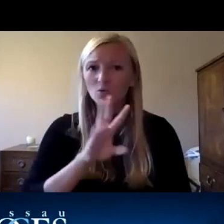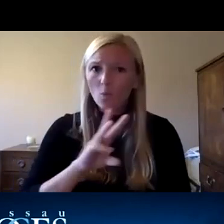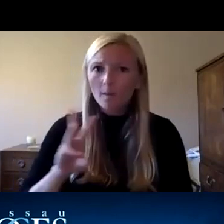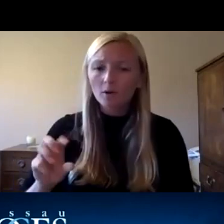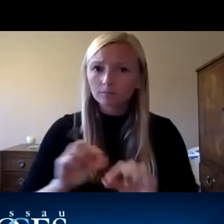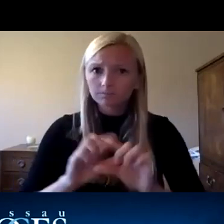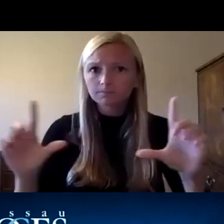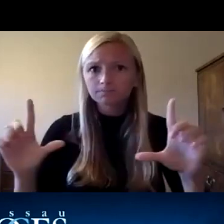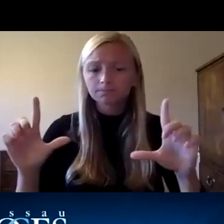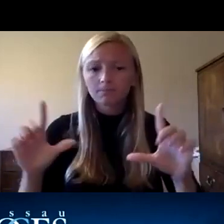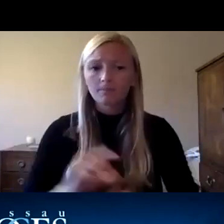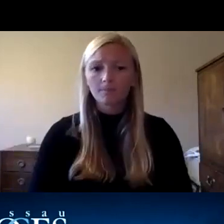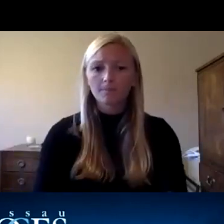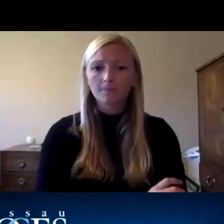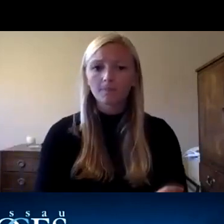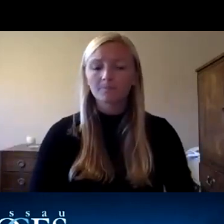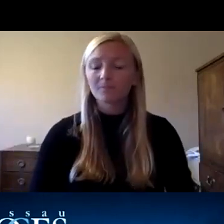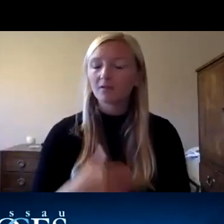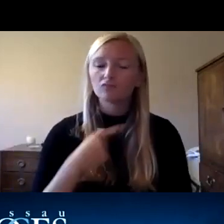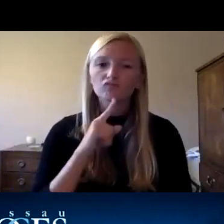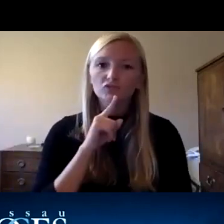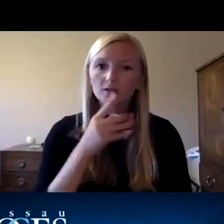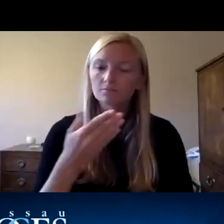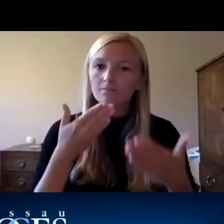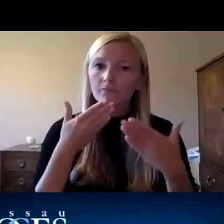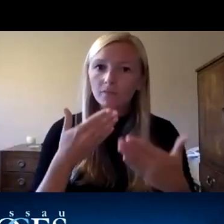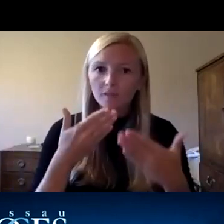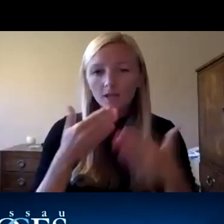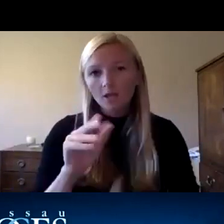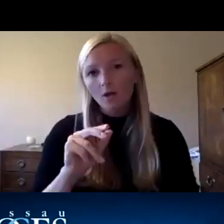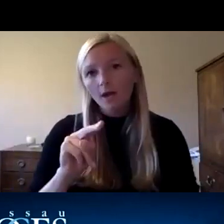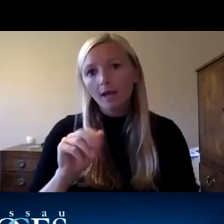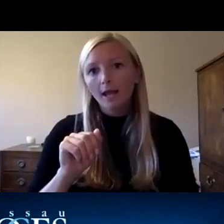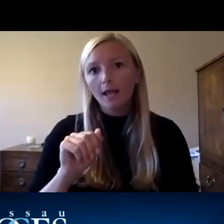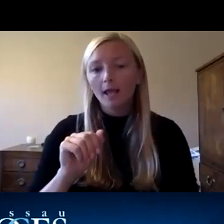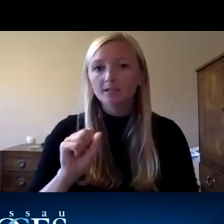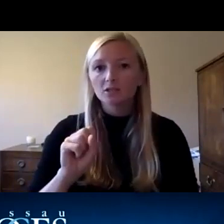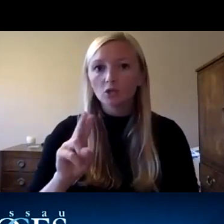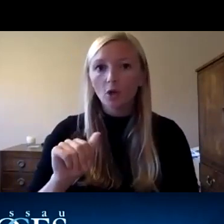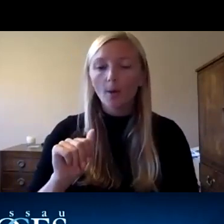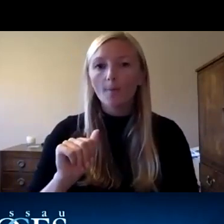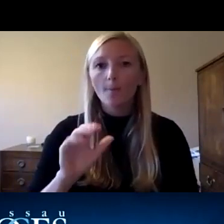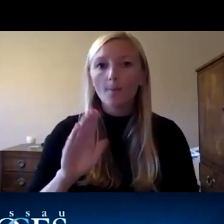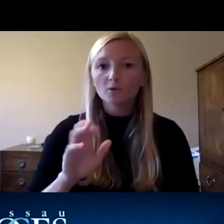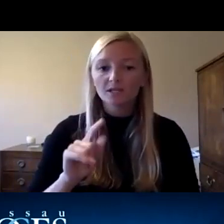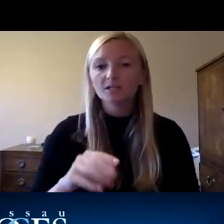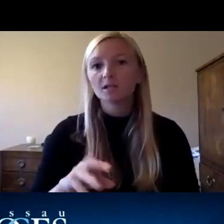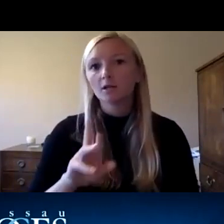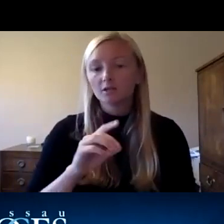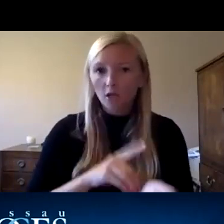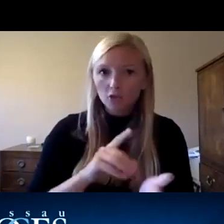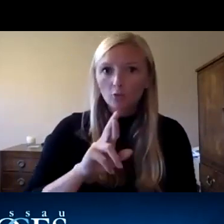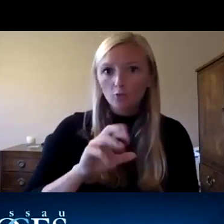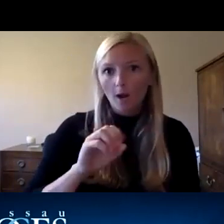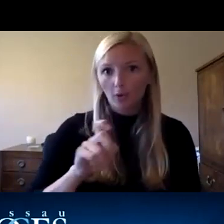so uh i i would like to thank our nasa uh boces district superintendent dr robert dylan as well as